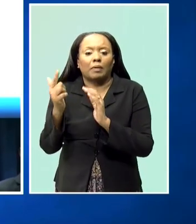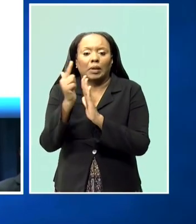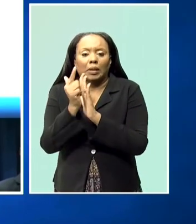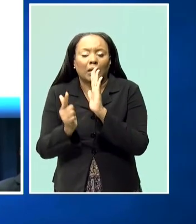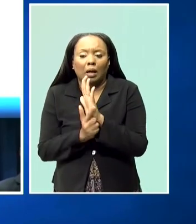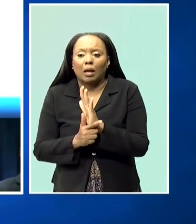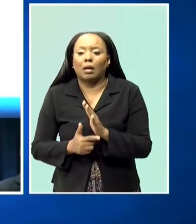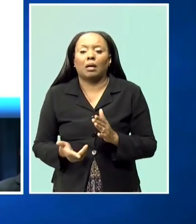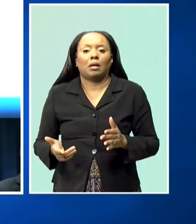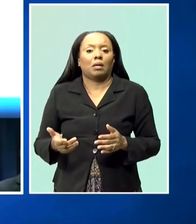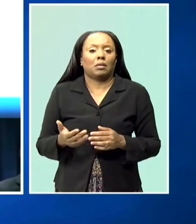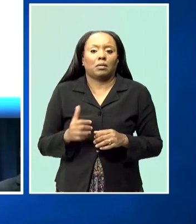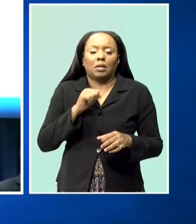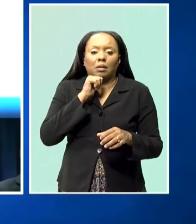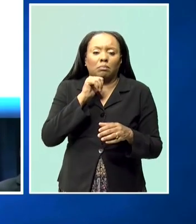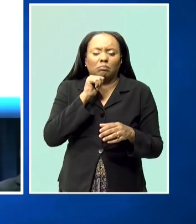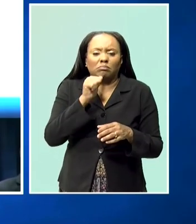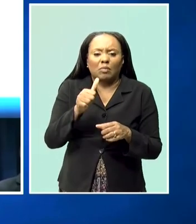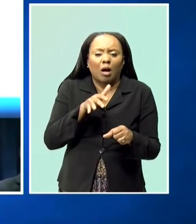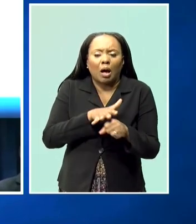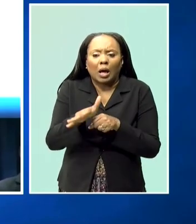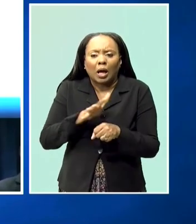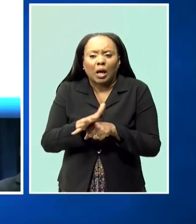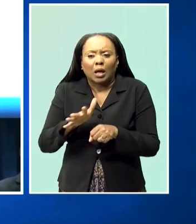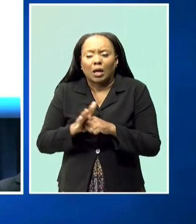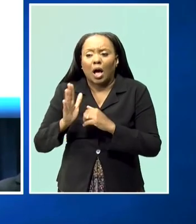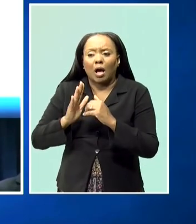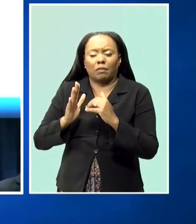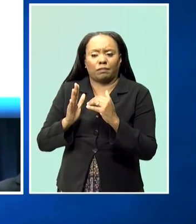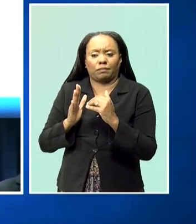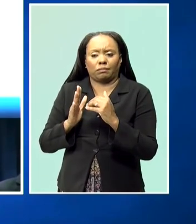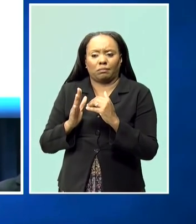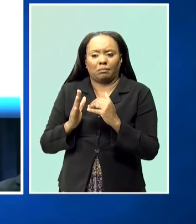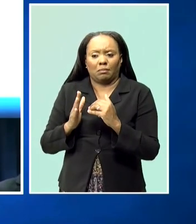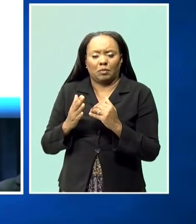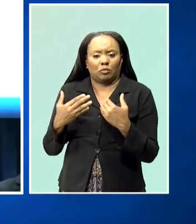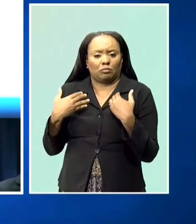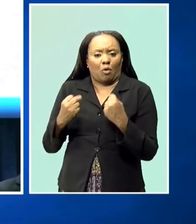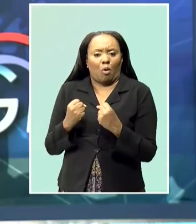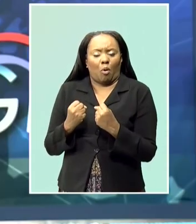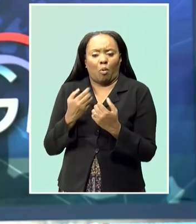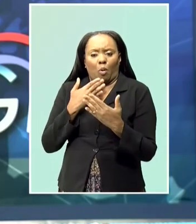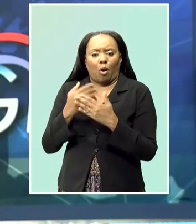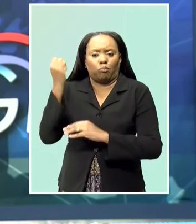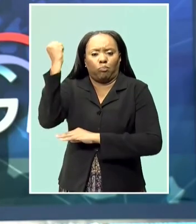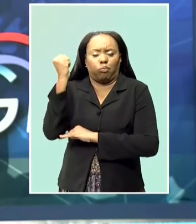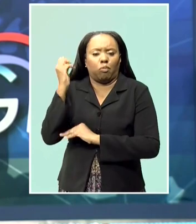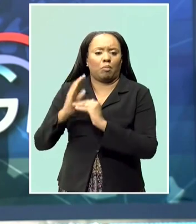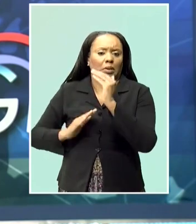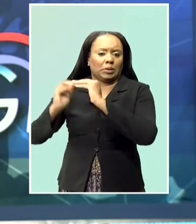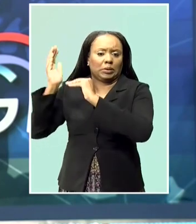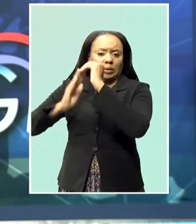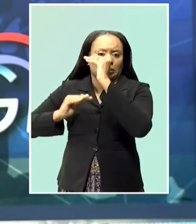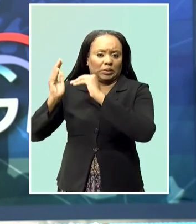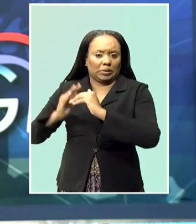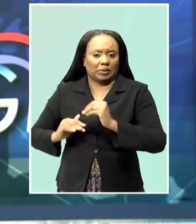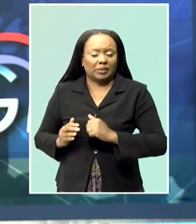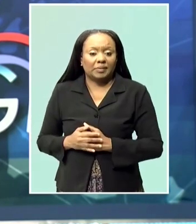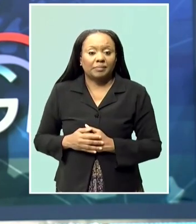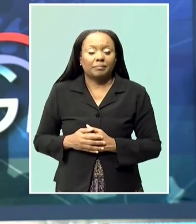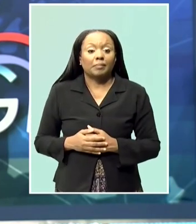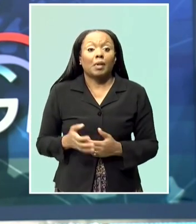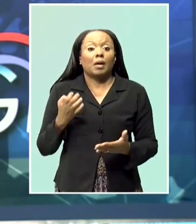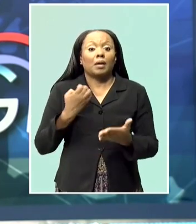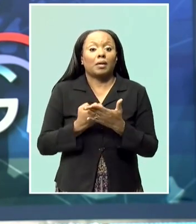and poor infrastructure of the emerging energy industry. Economic advisor at the